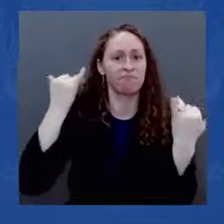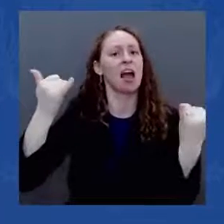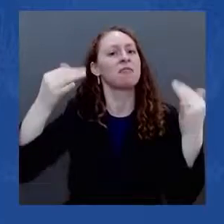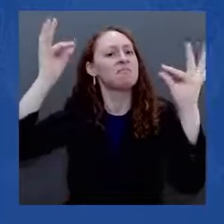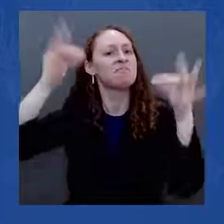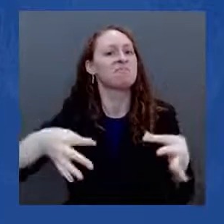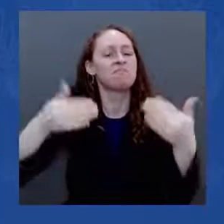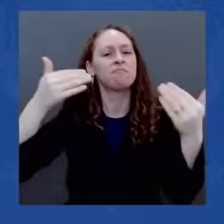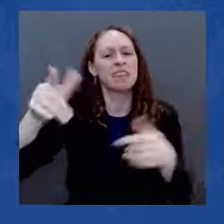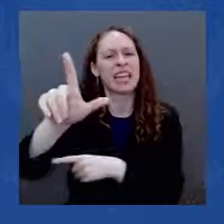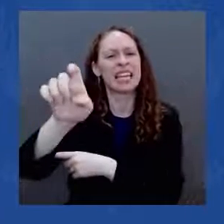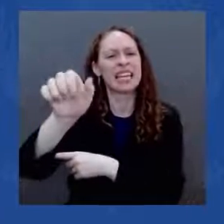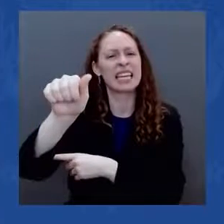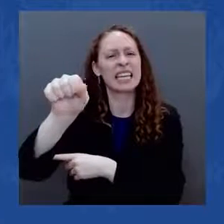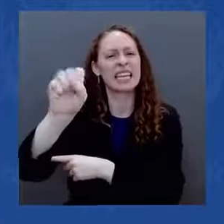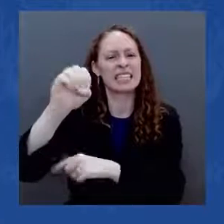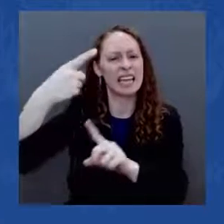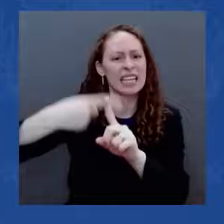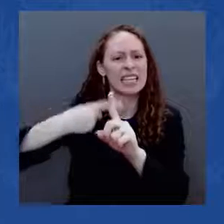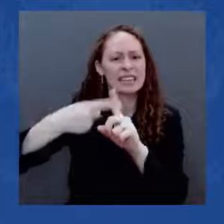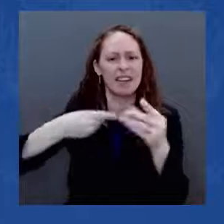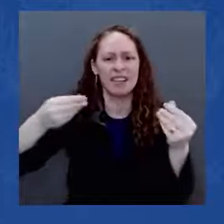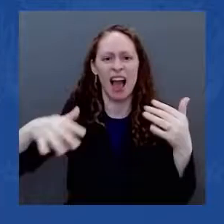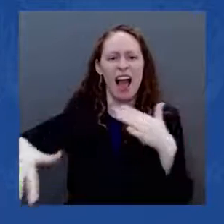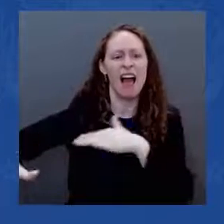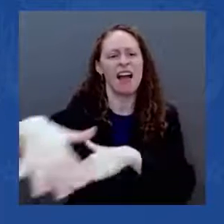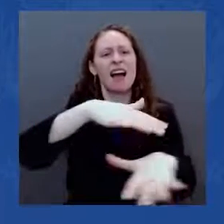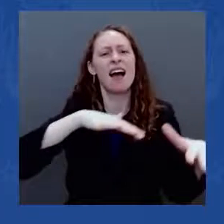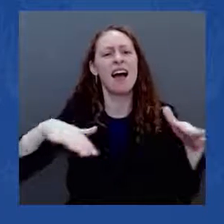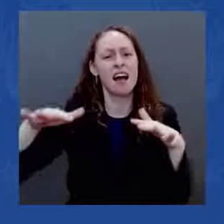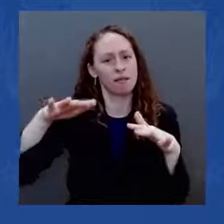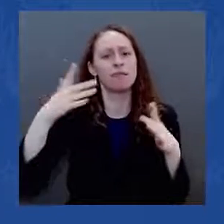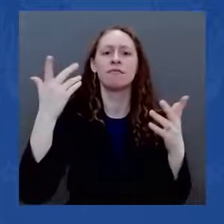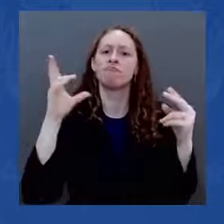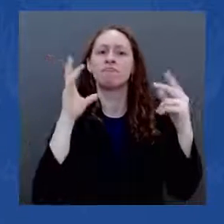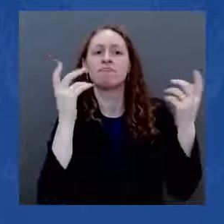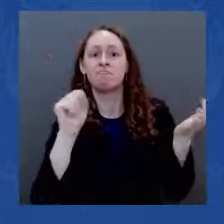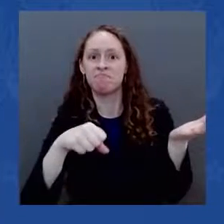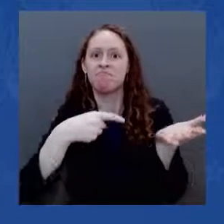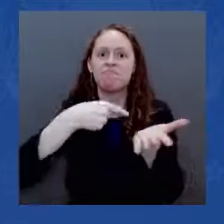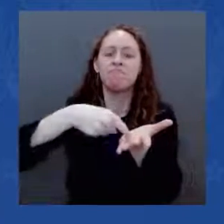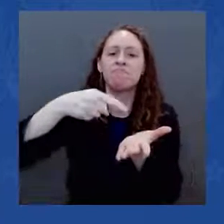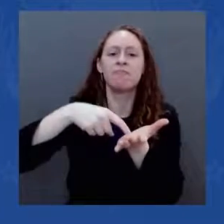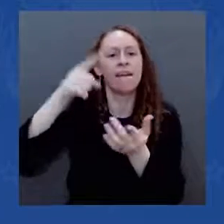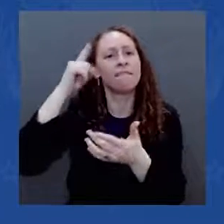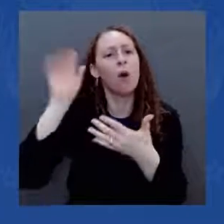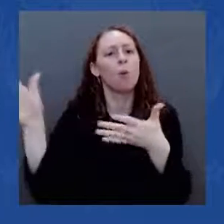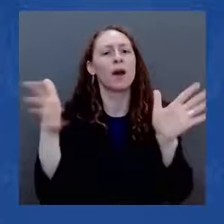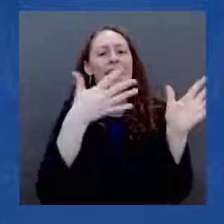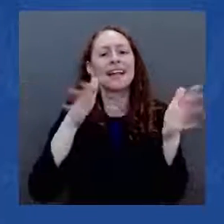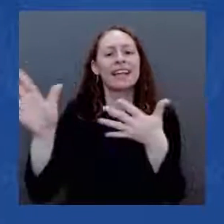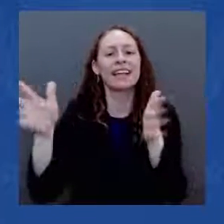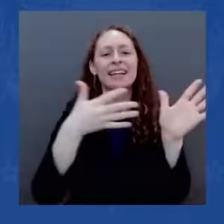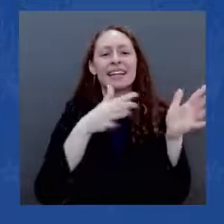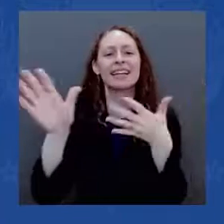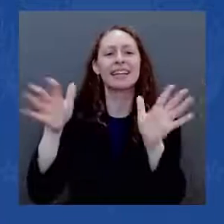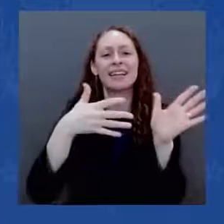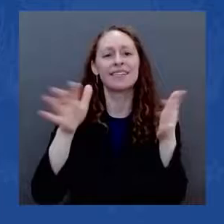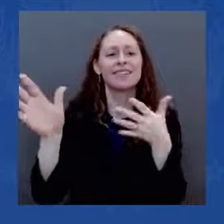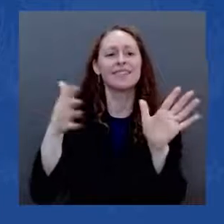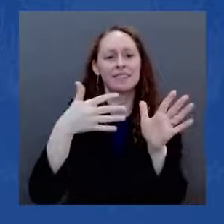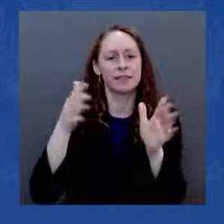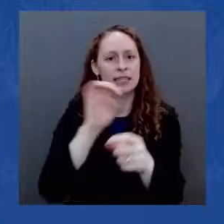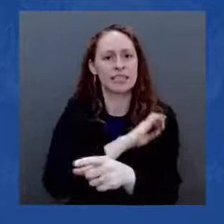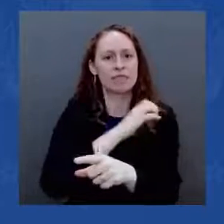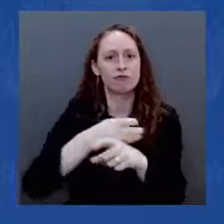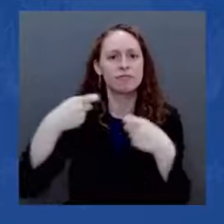homes and create thousands of jobs in manufacturing, construction, operations, and maintenance. It's just the beginning. Jobs that can't